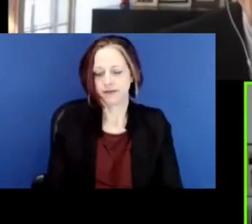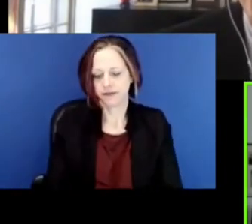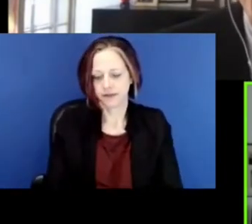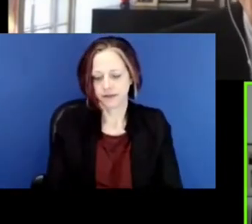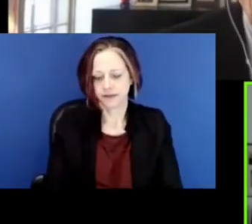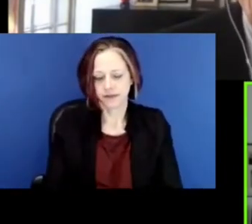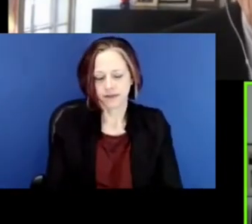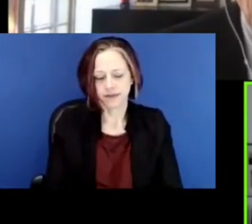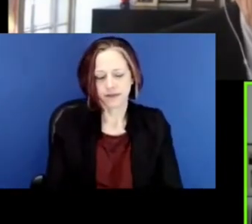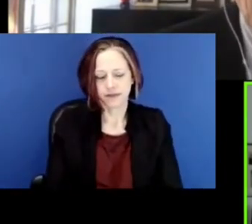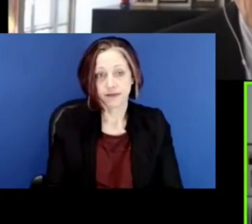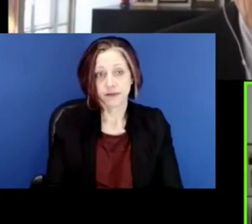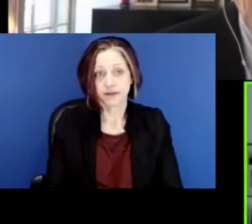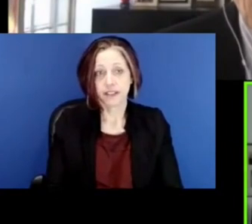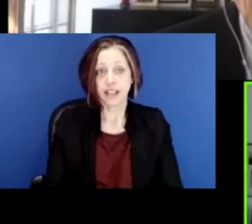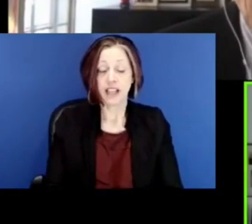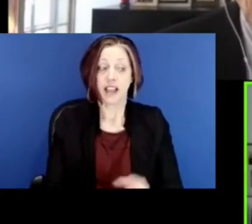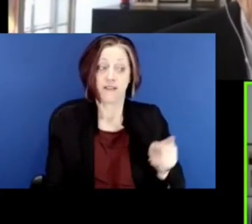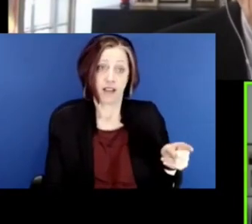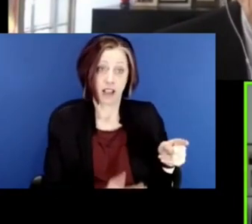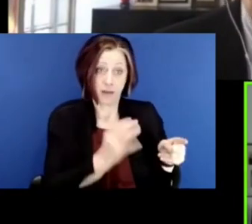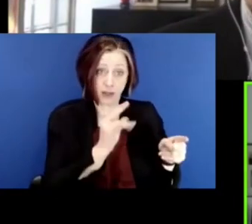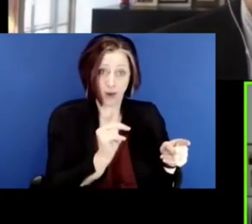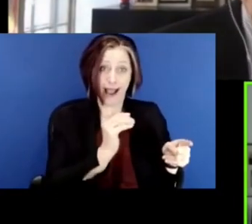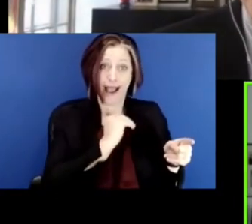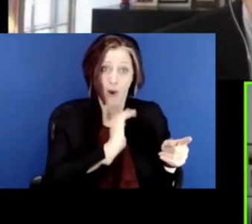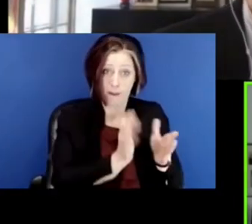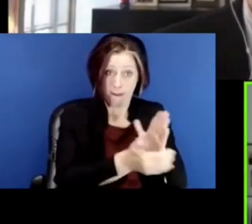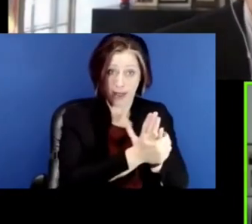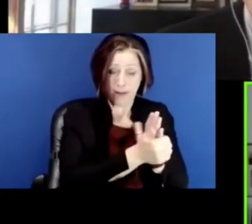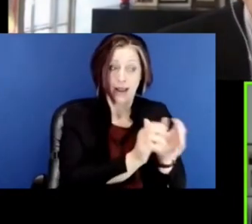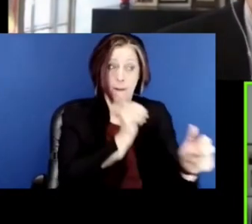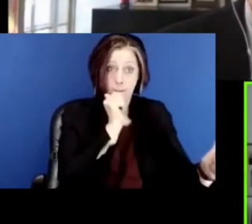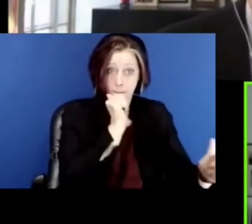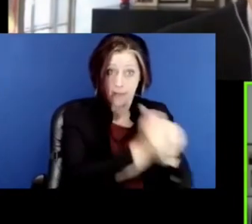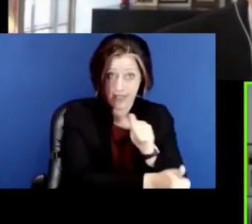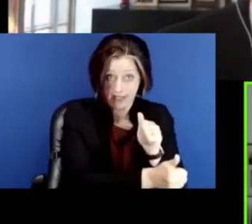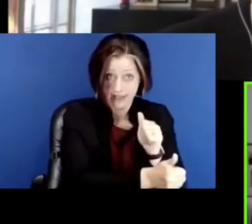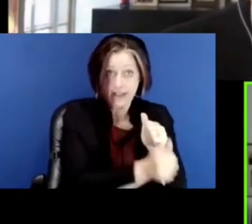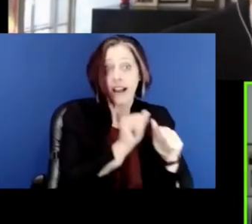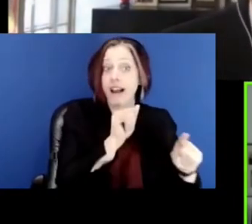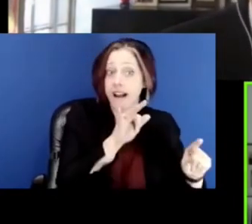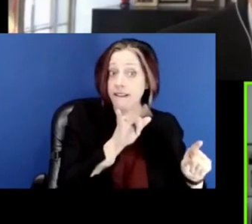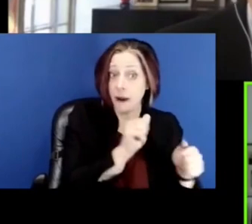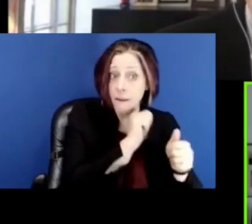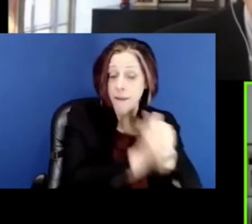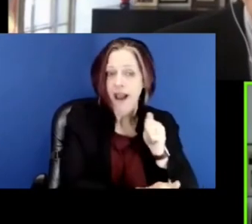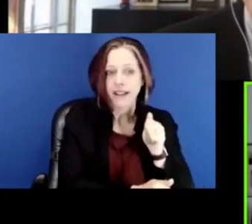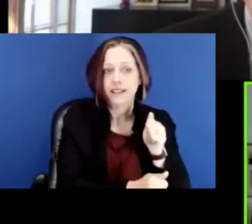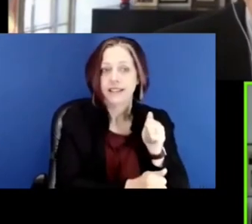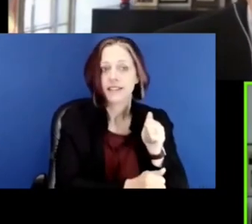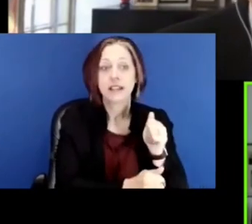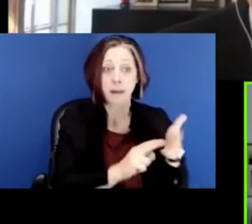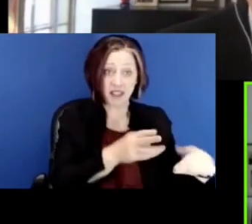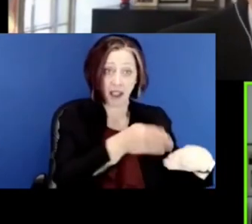And if we get our constitutional amendment passed here, that's not the end